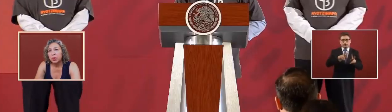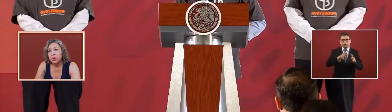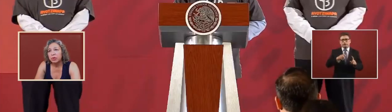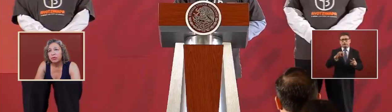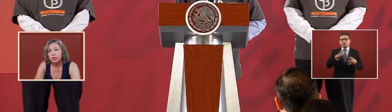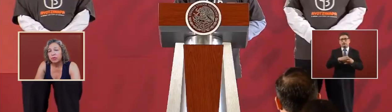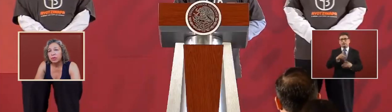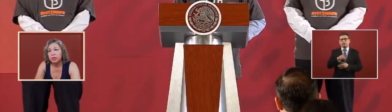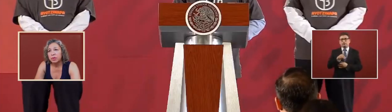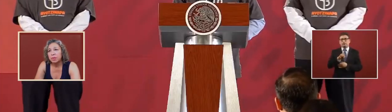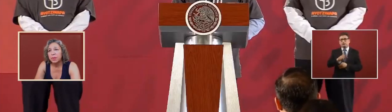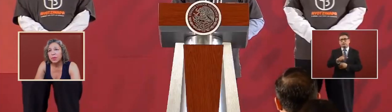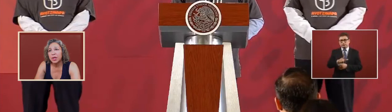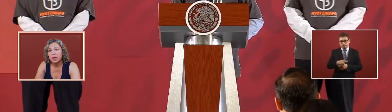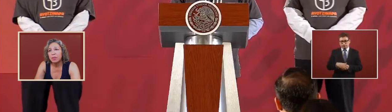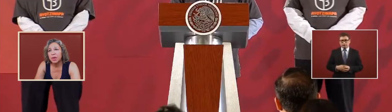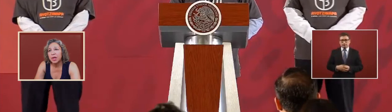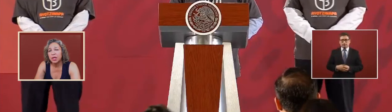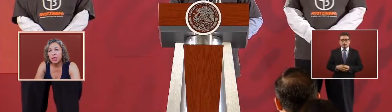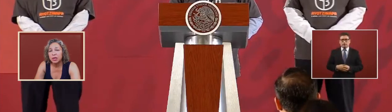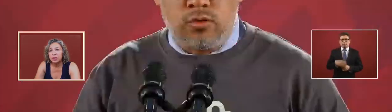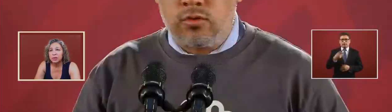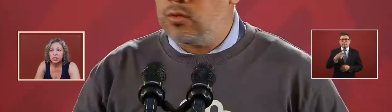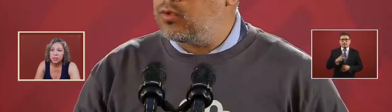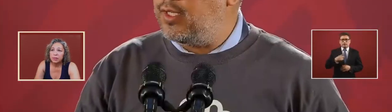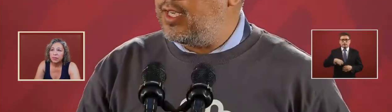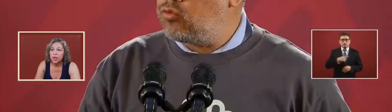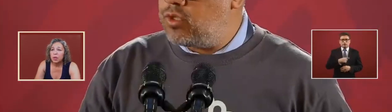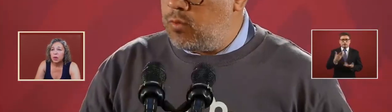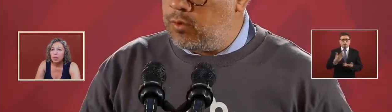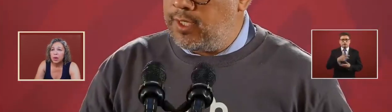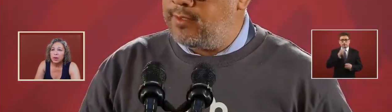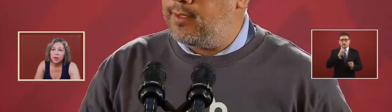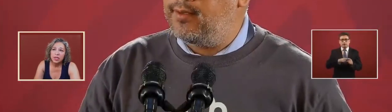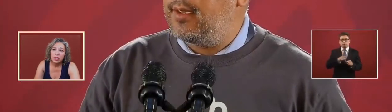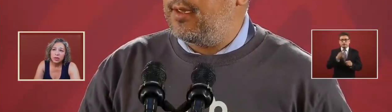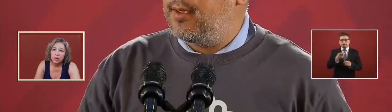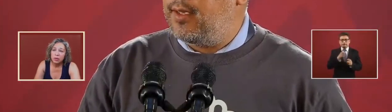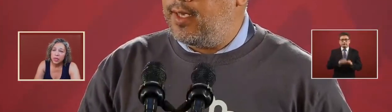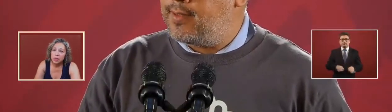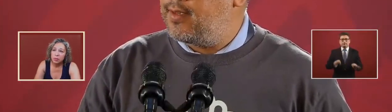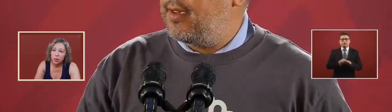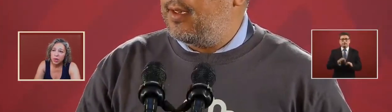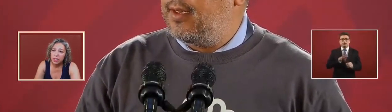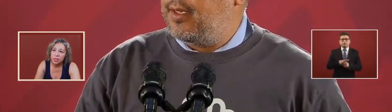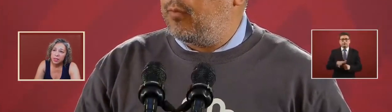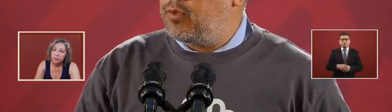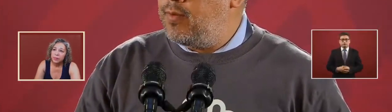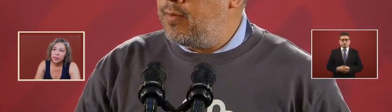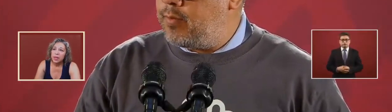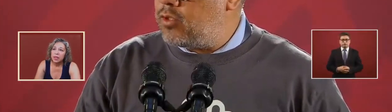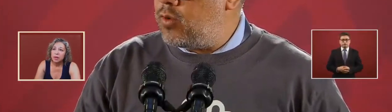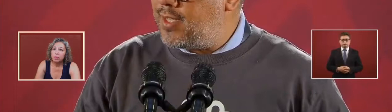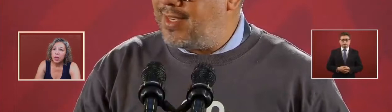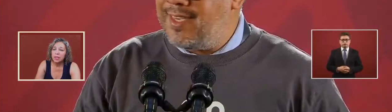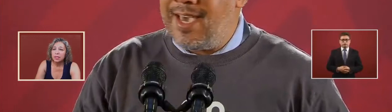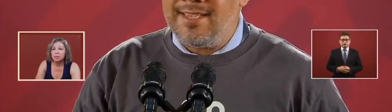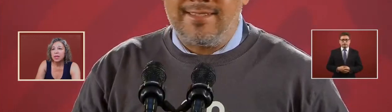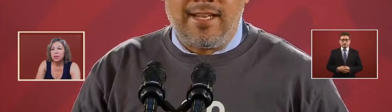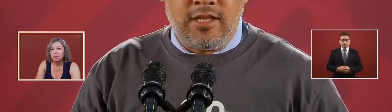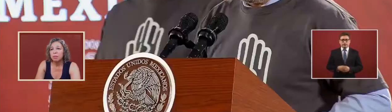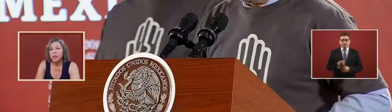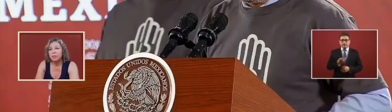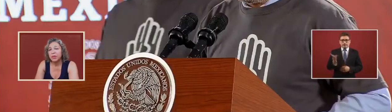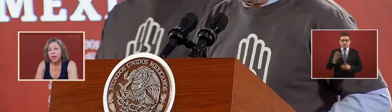proof for the people that are being accused what we are going to do and what is important that possibly